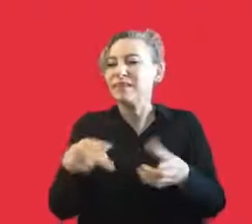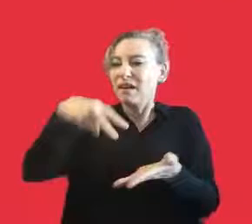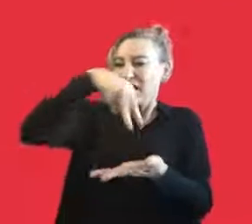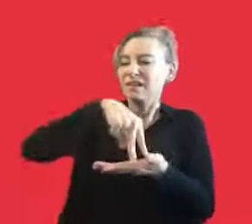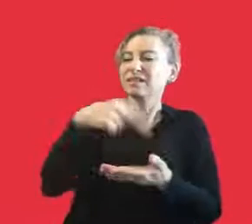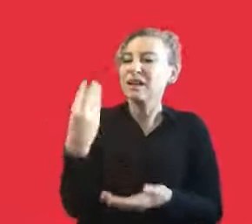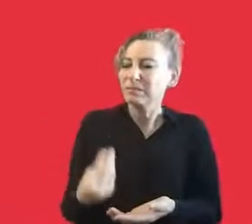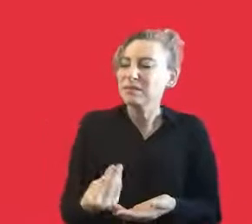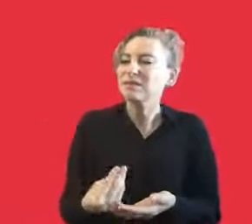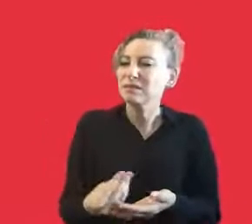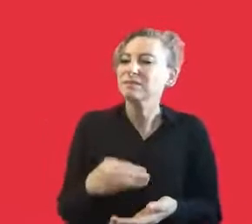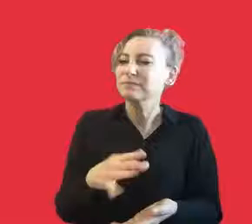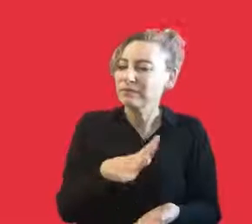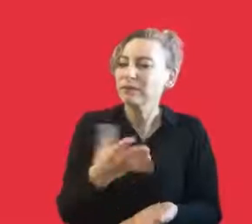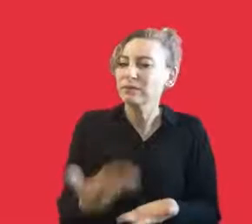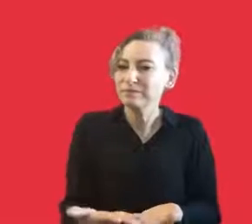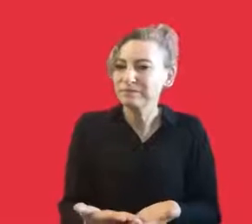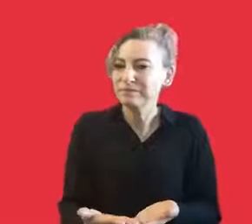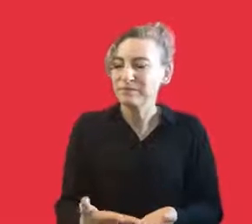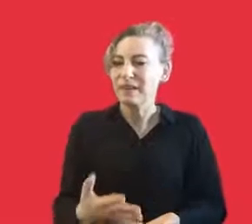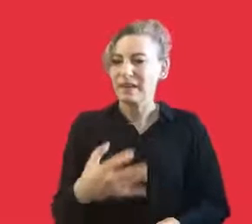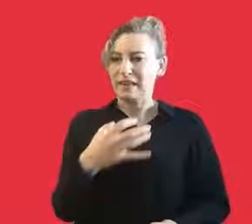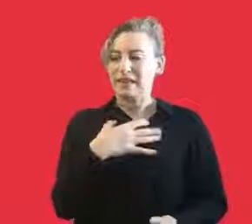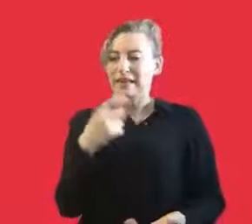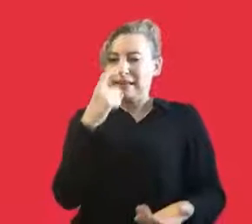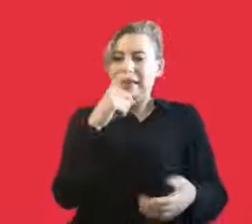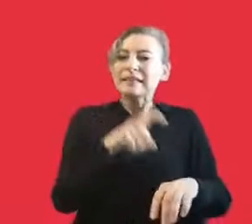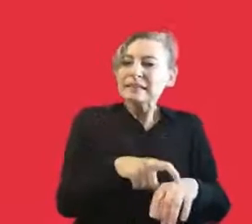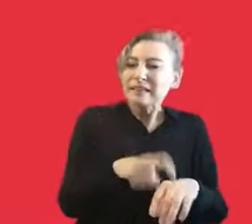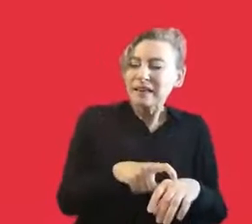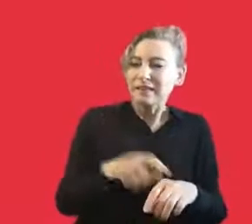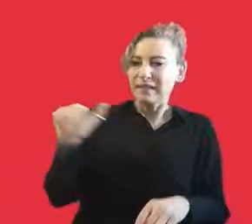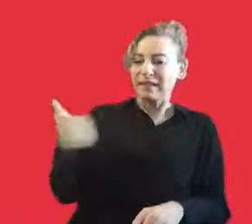And in terms of providing, I think actually